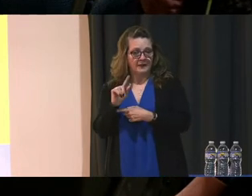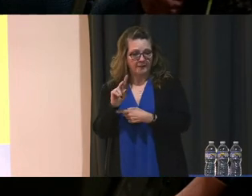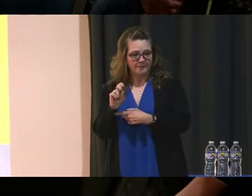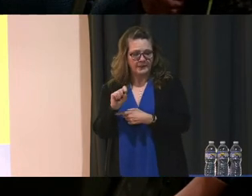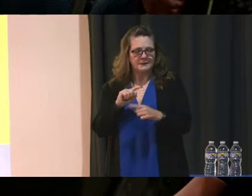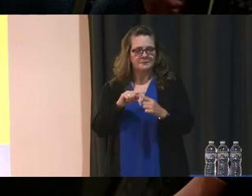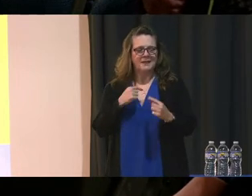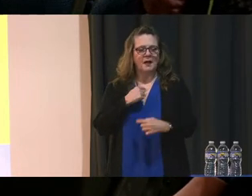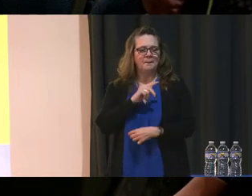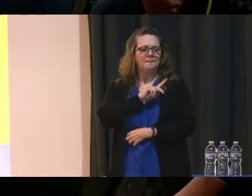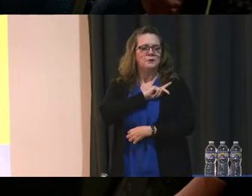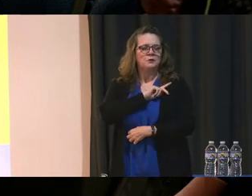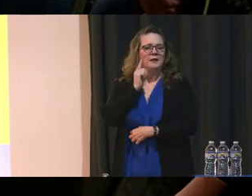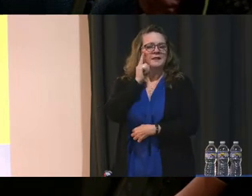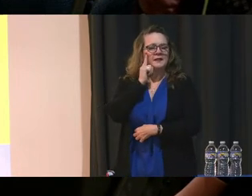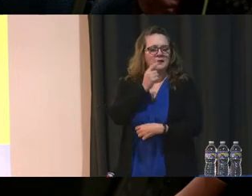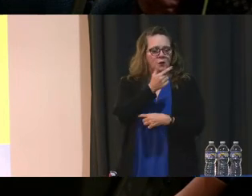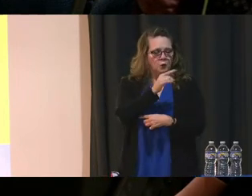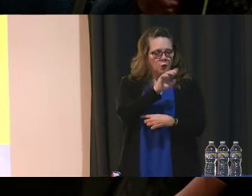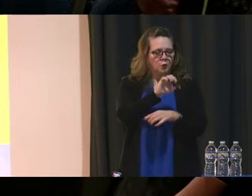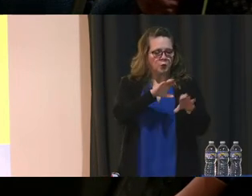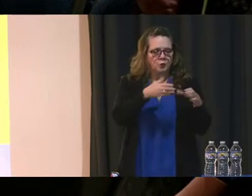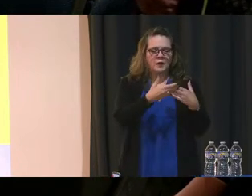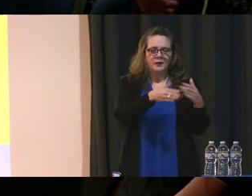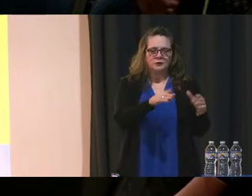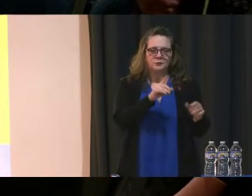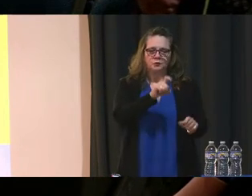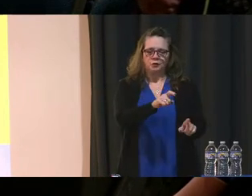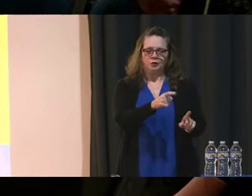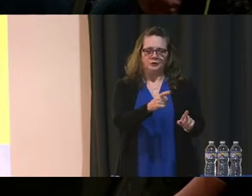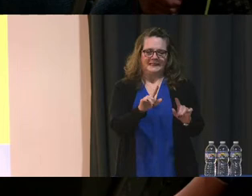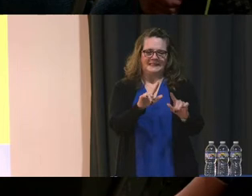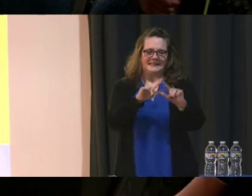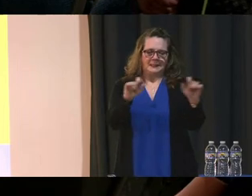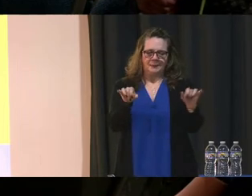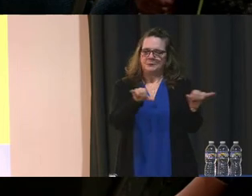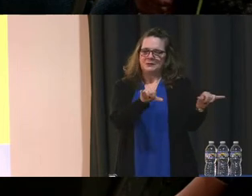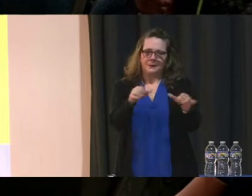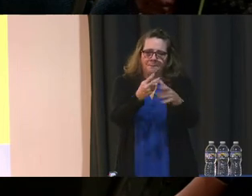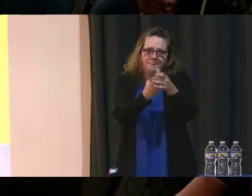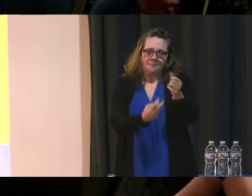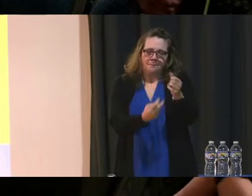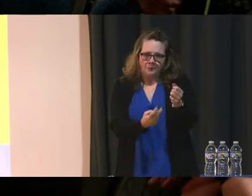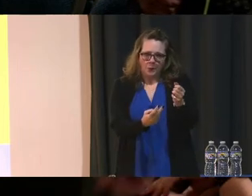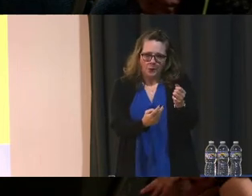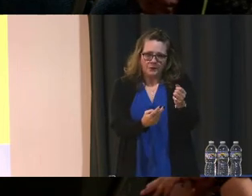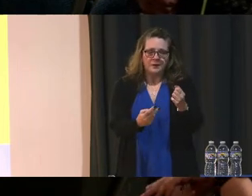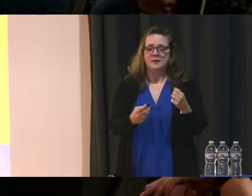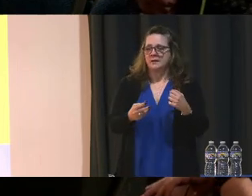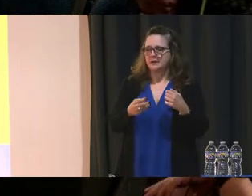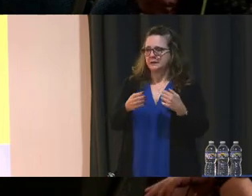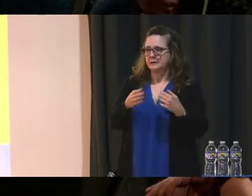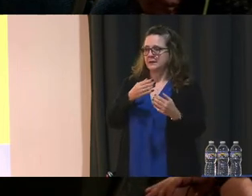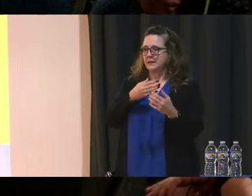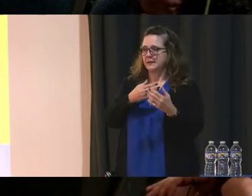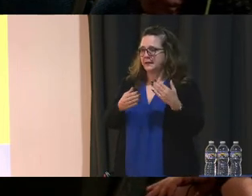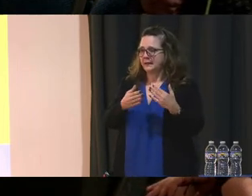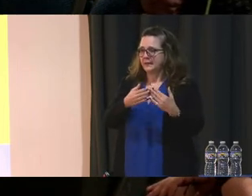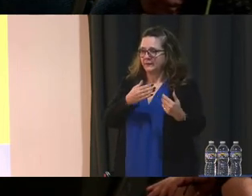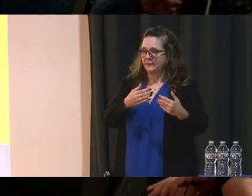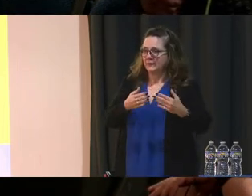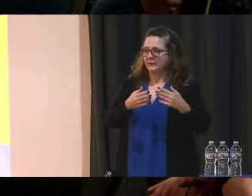personally think Google Classroom should exist at the same time because even though, oh, yes, oh,